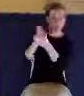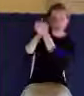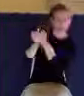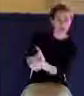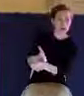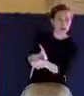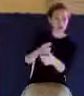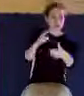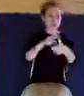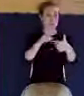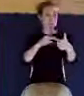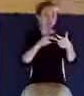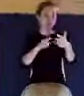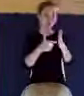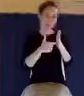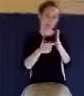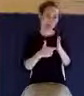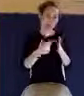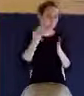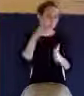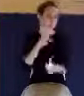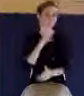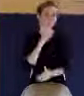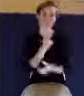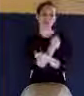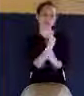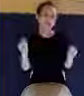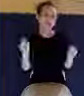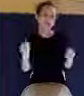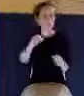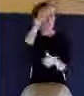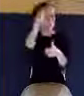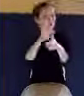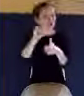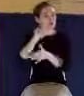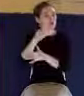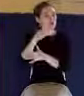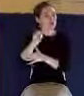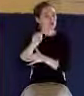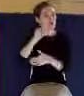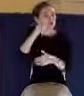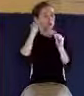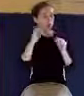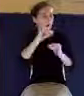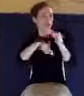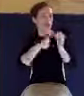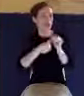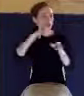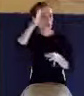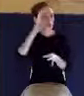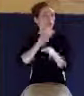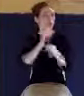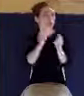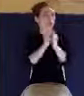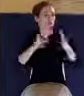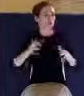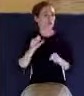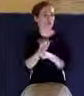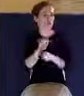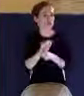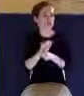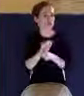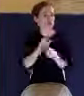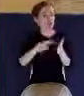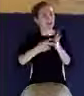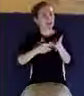of true salvation. Remember, James taught about this. James says, look, faith without works is dead. And then he also said